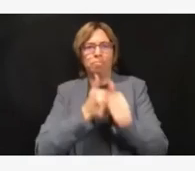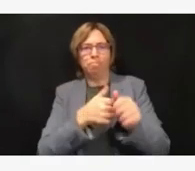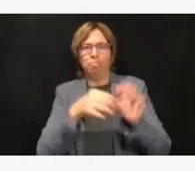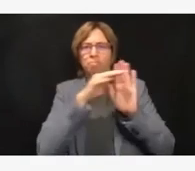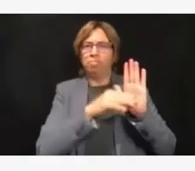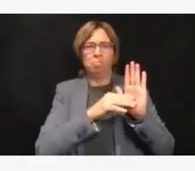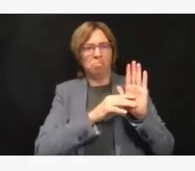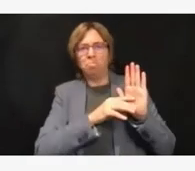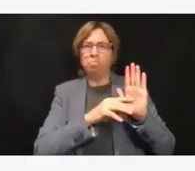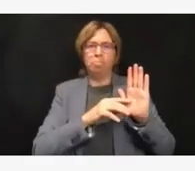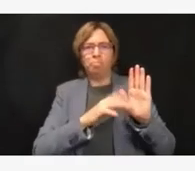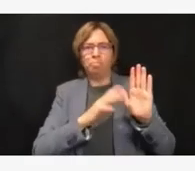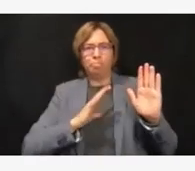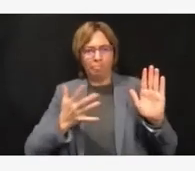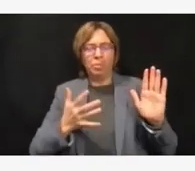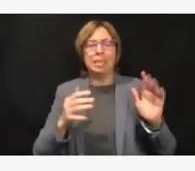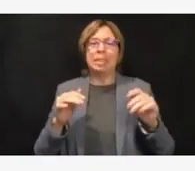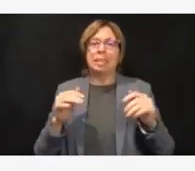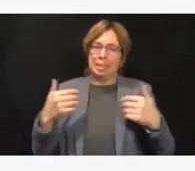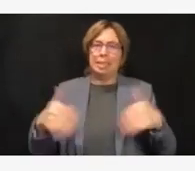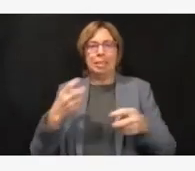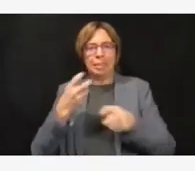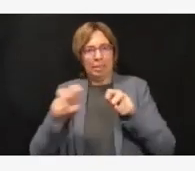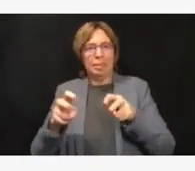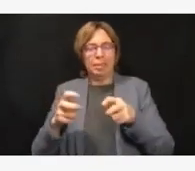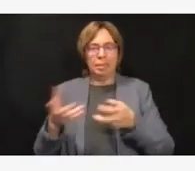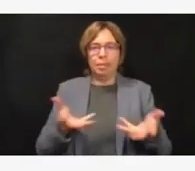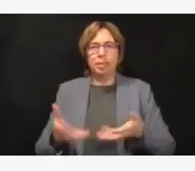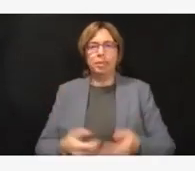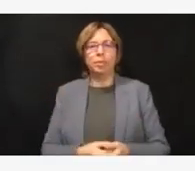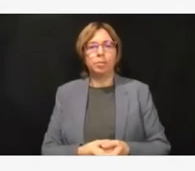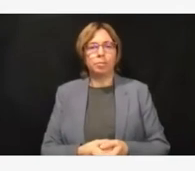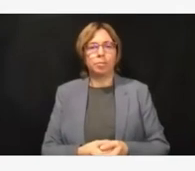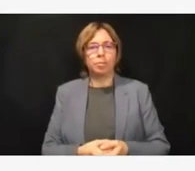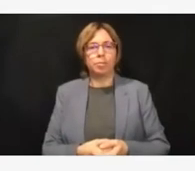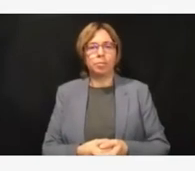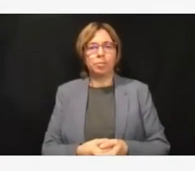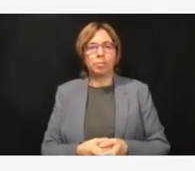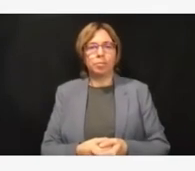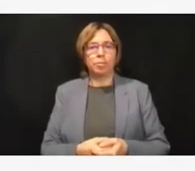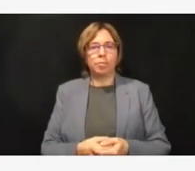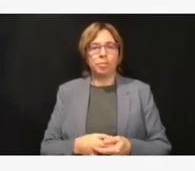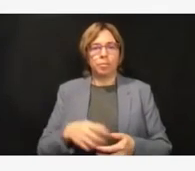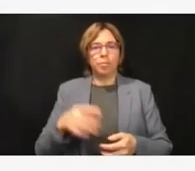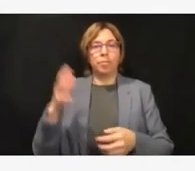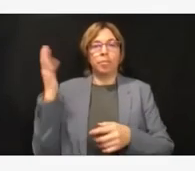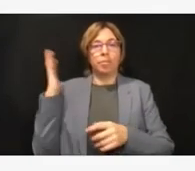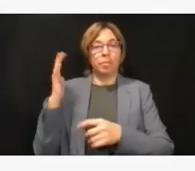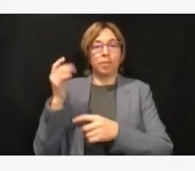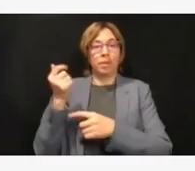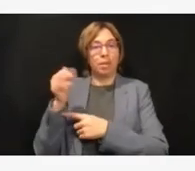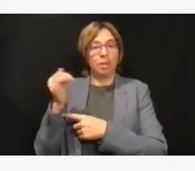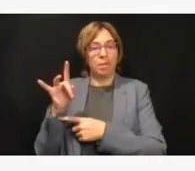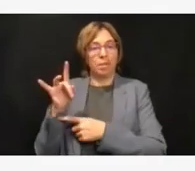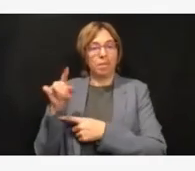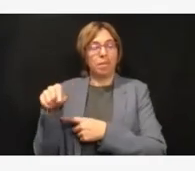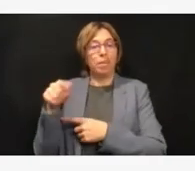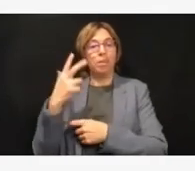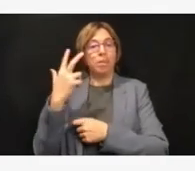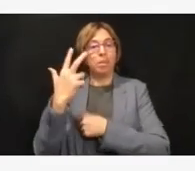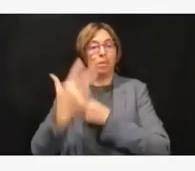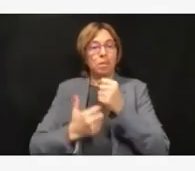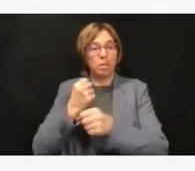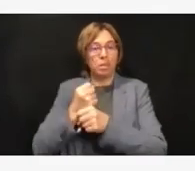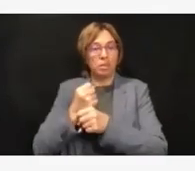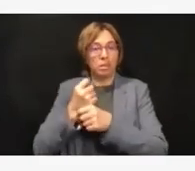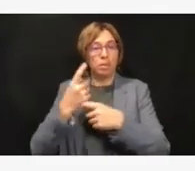think it was about three years before they were fully out of the pandemic. So I had hoped we would beat that with our technology, but I